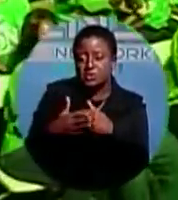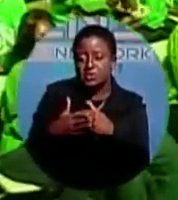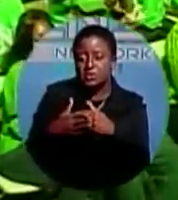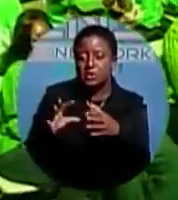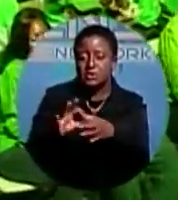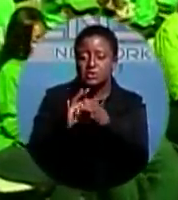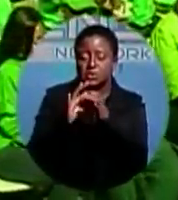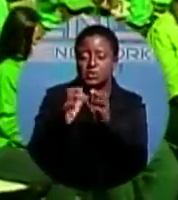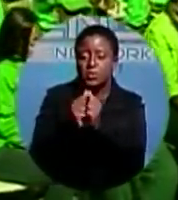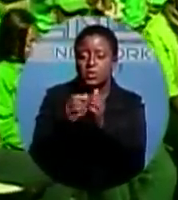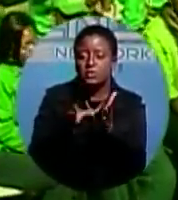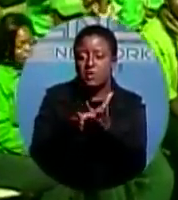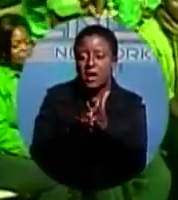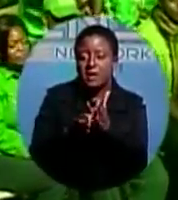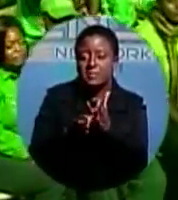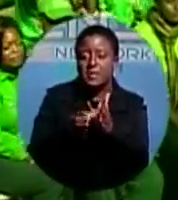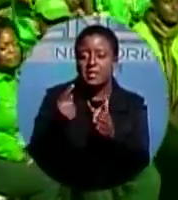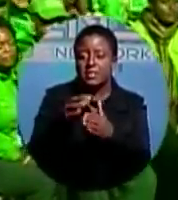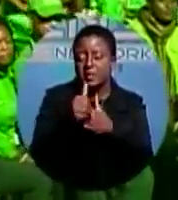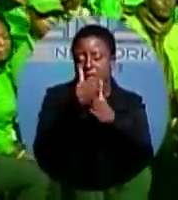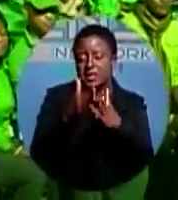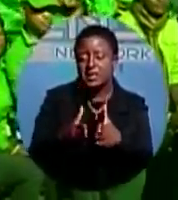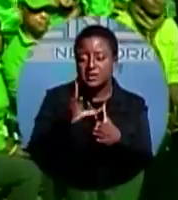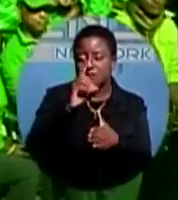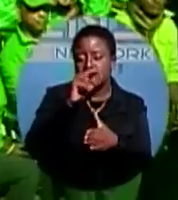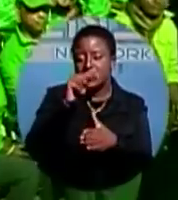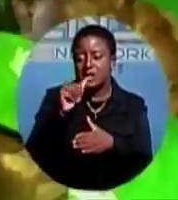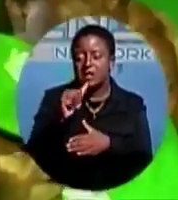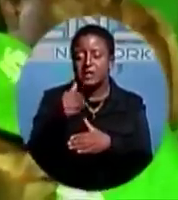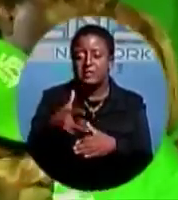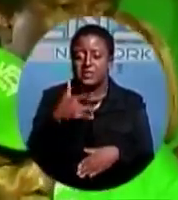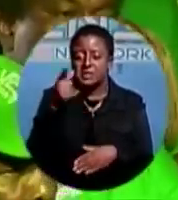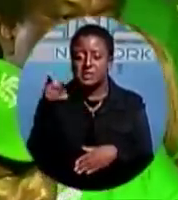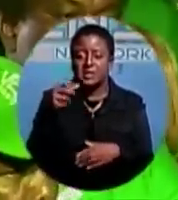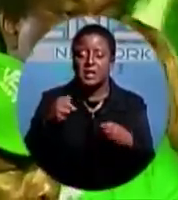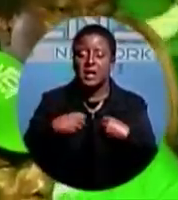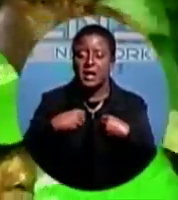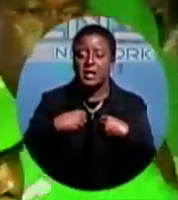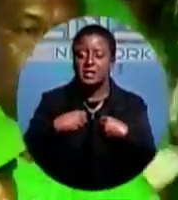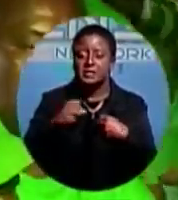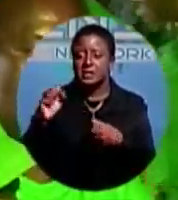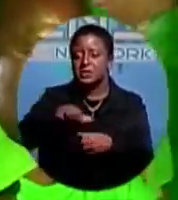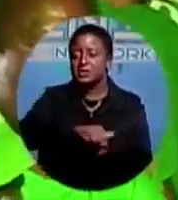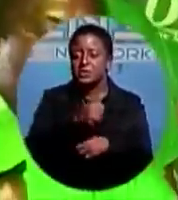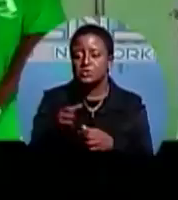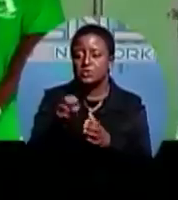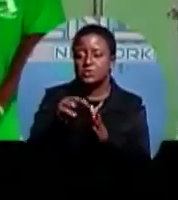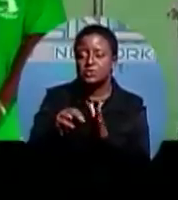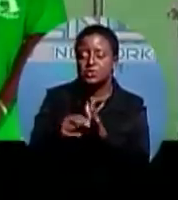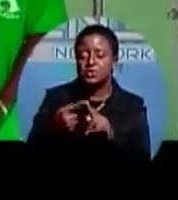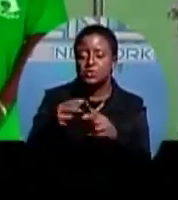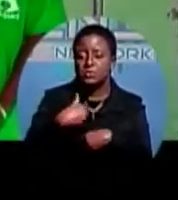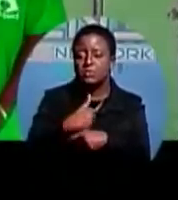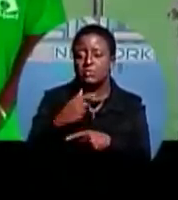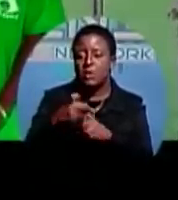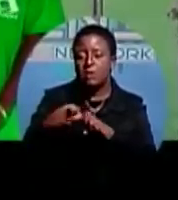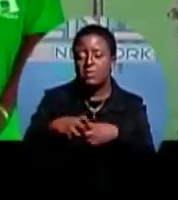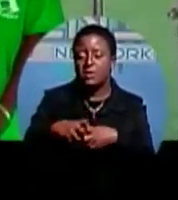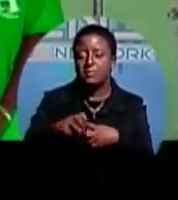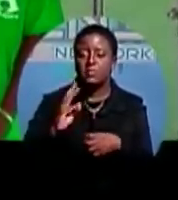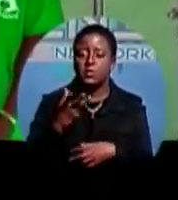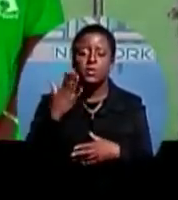crime, the DNA leader feels he has a solution to the problem. We will introduce the Bahamas